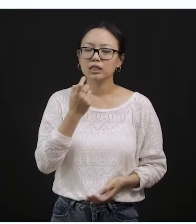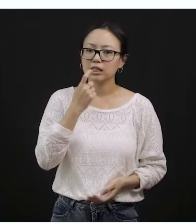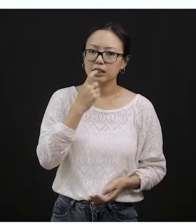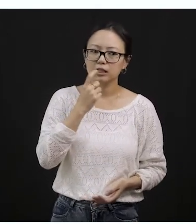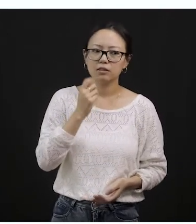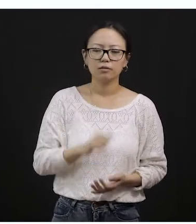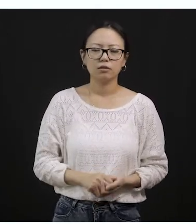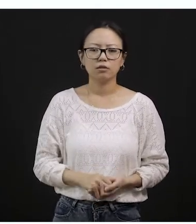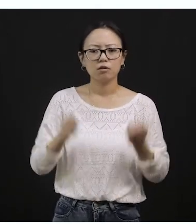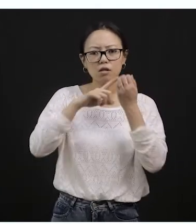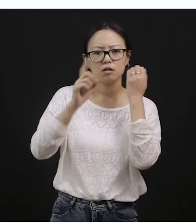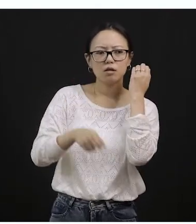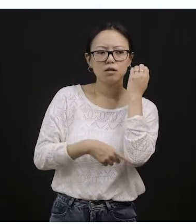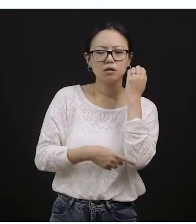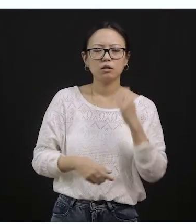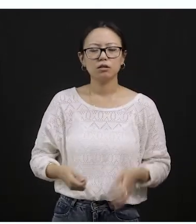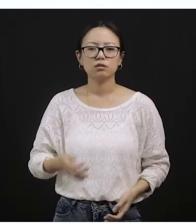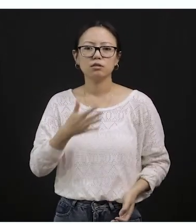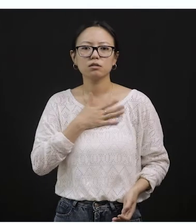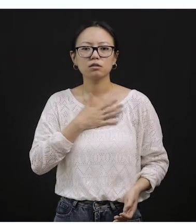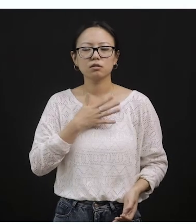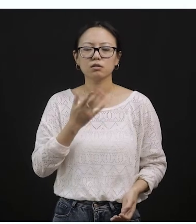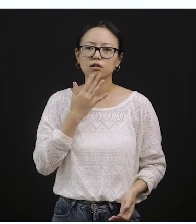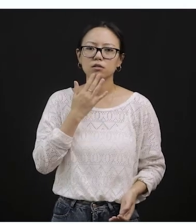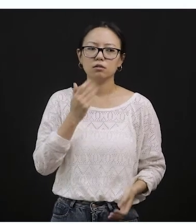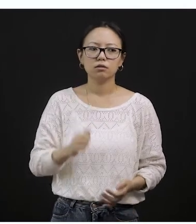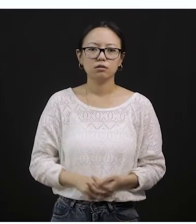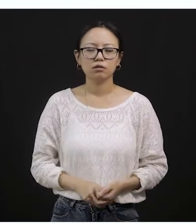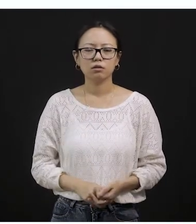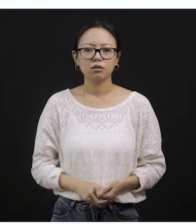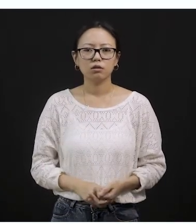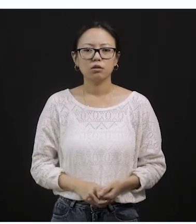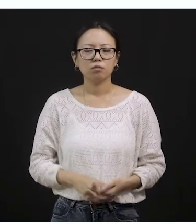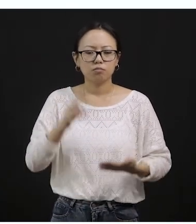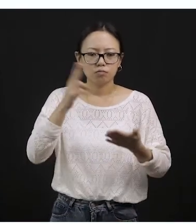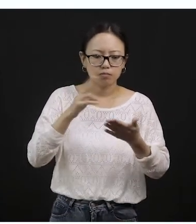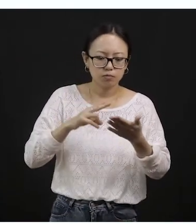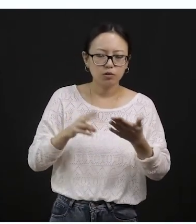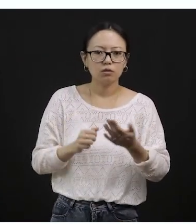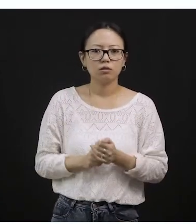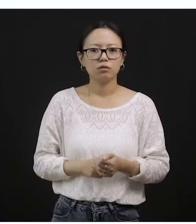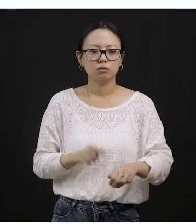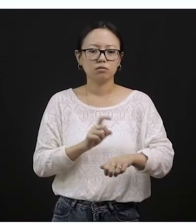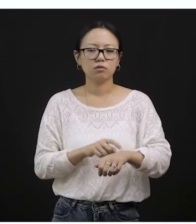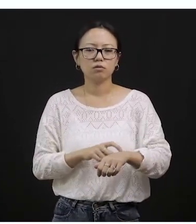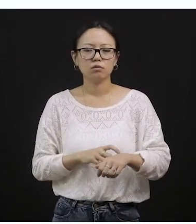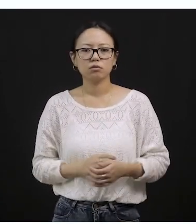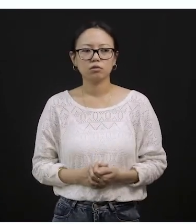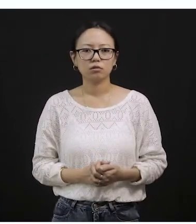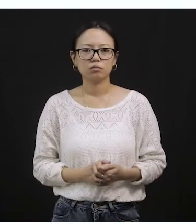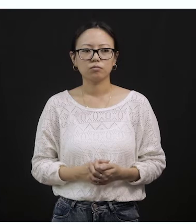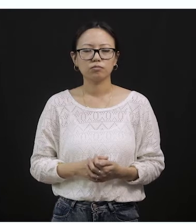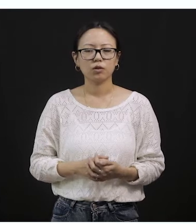finally, the lower portion of the flag was green. So when we color this, this is how our flag will